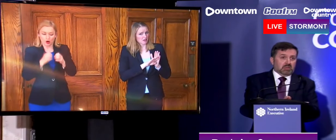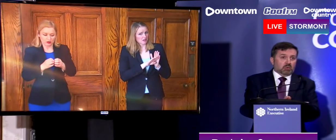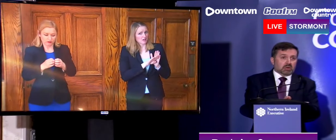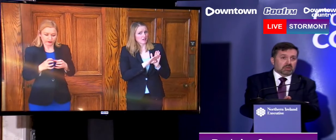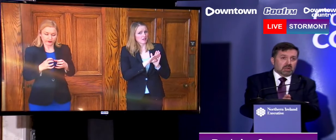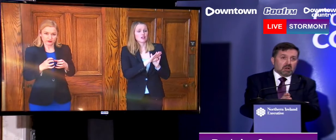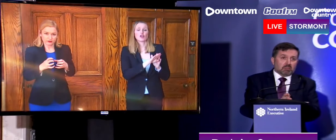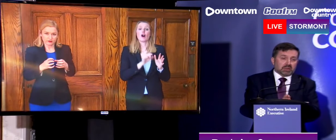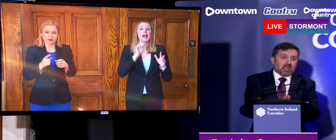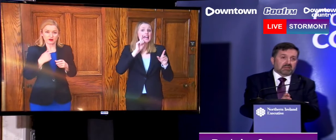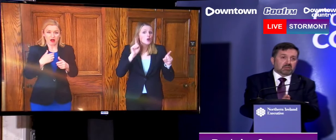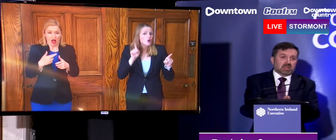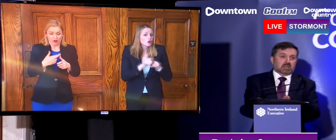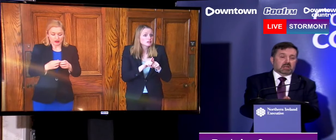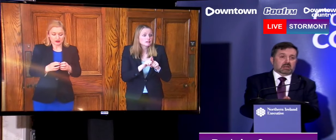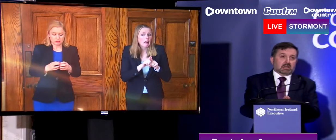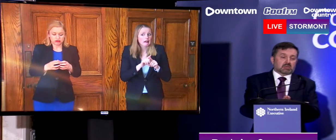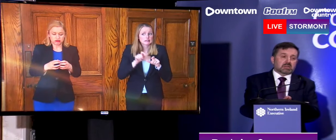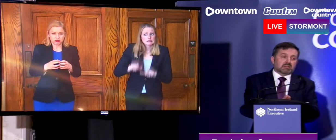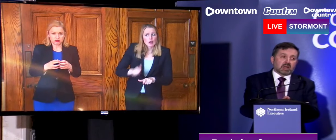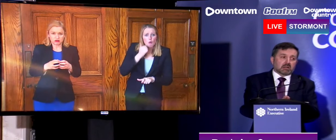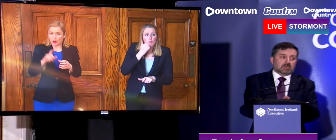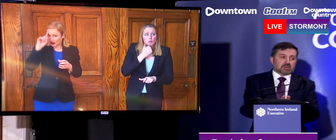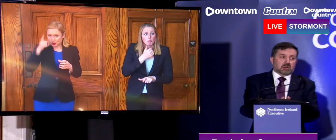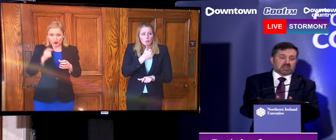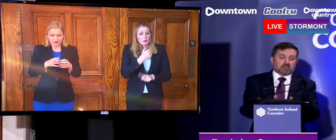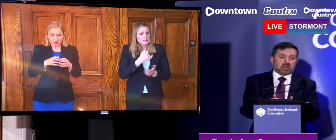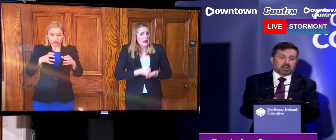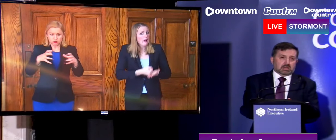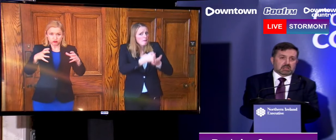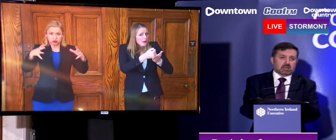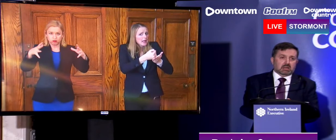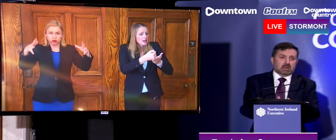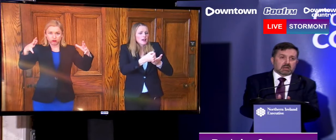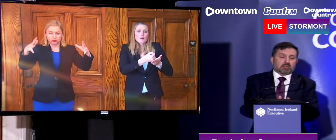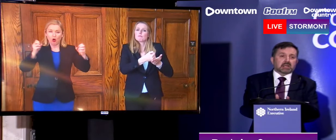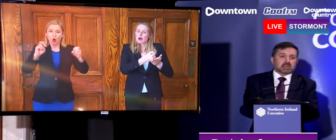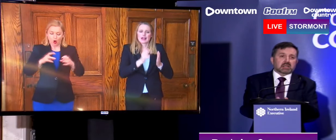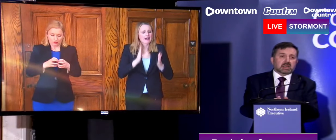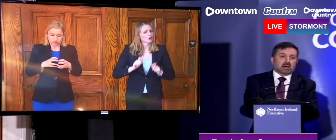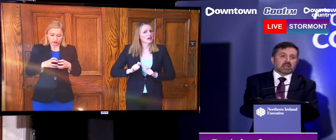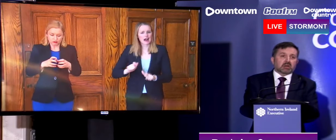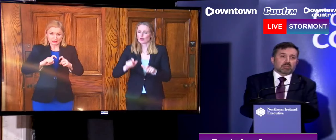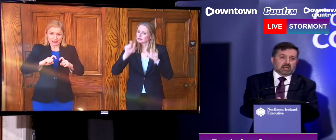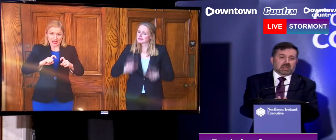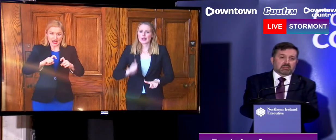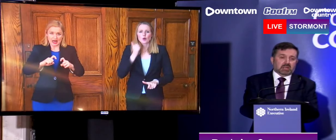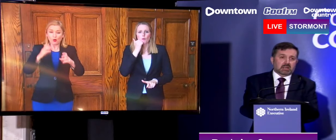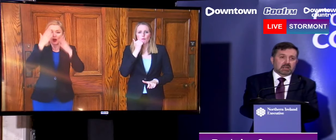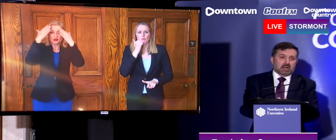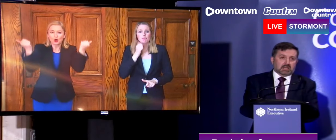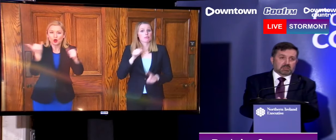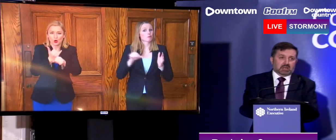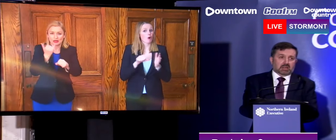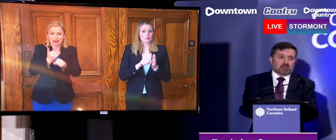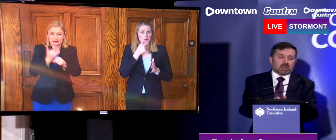do seem to be working, but they have to be maintained. And that's why the Chief Medical Officer's comments about complacency. Complacency can be our biggest enemy